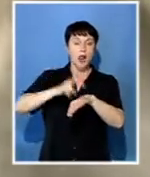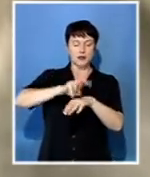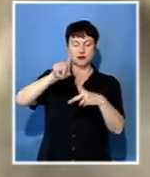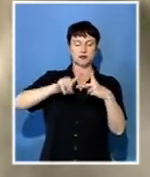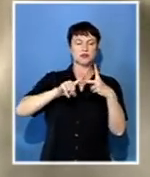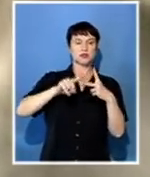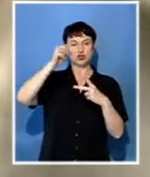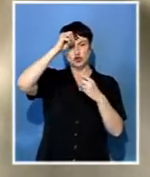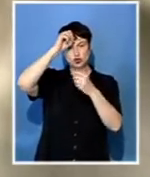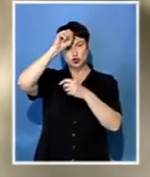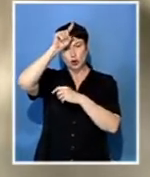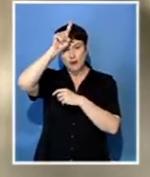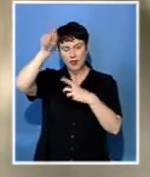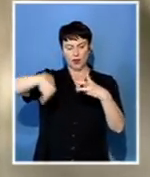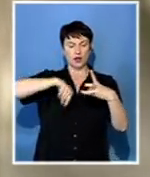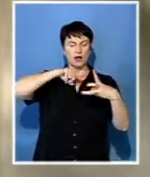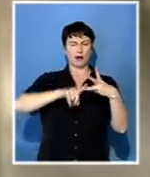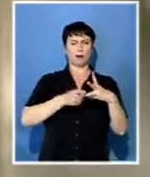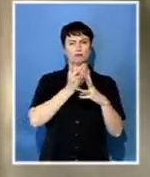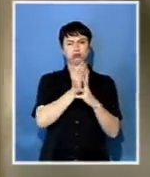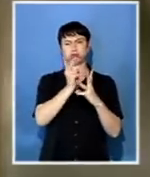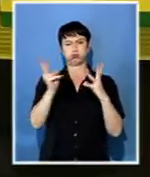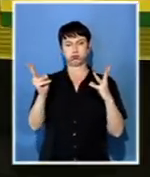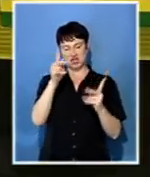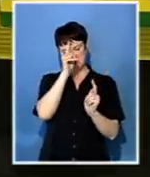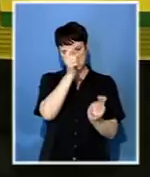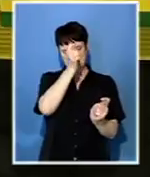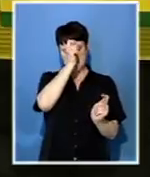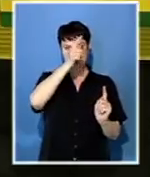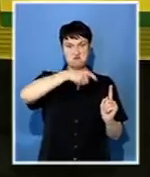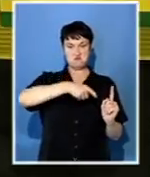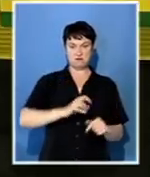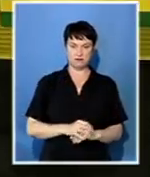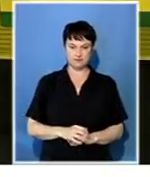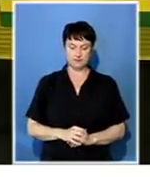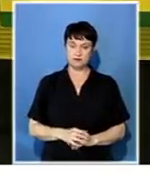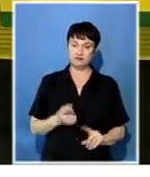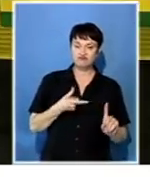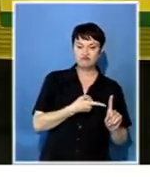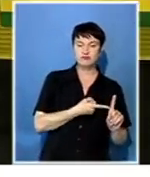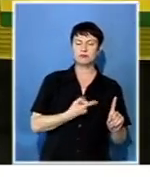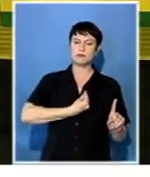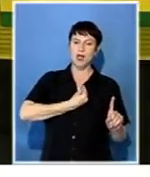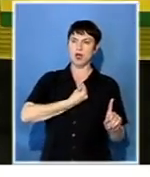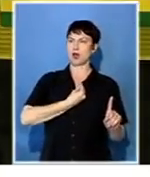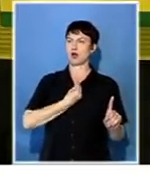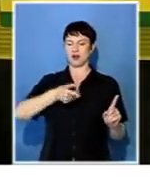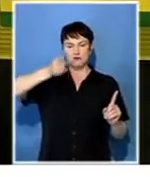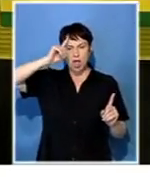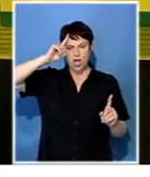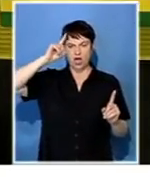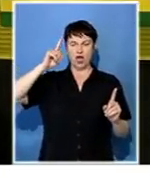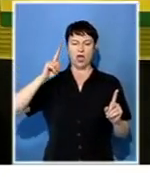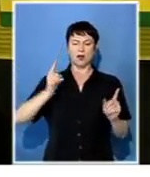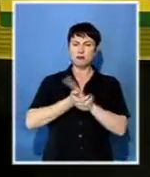and England, among other Eurobian countries. After all, was young, black, and gifted. Of course,